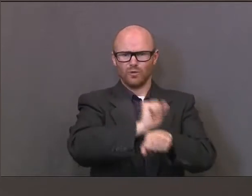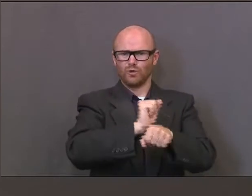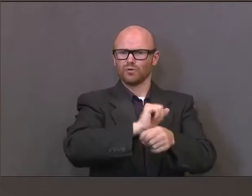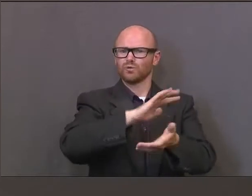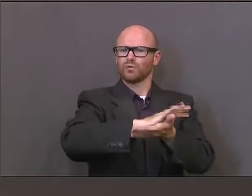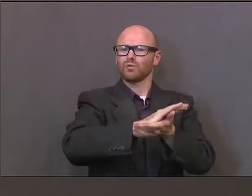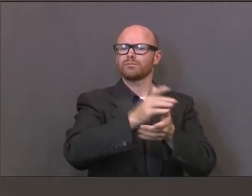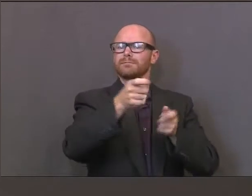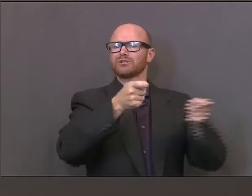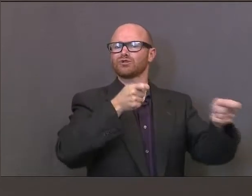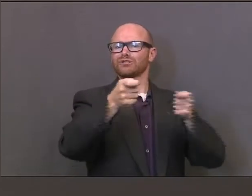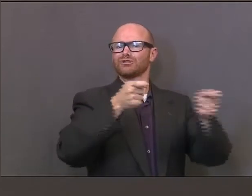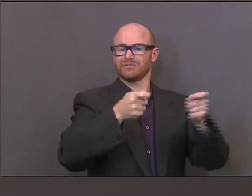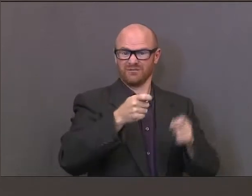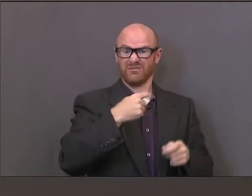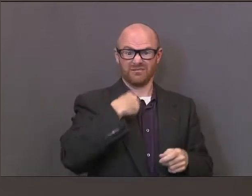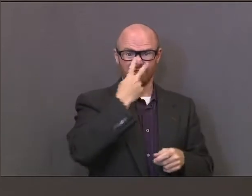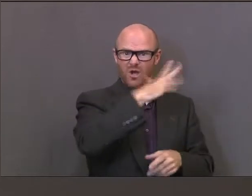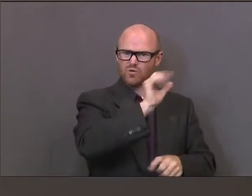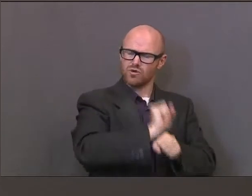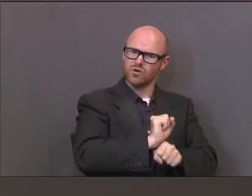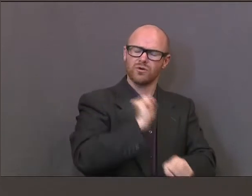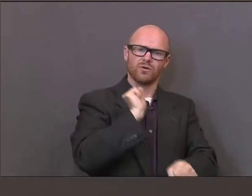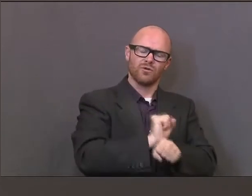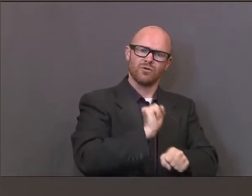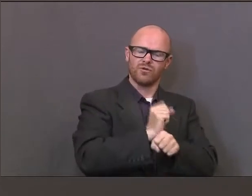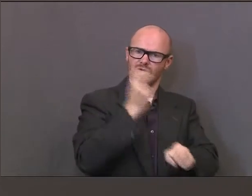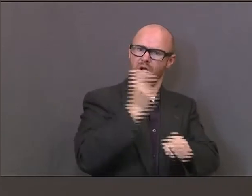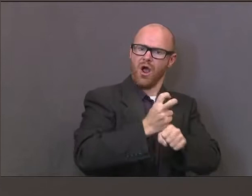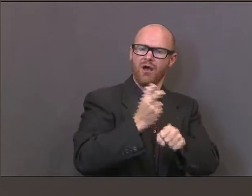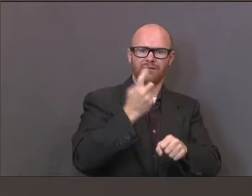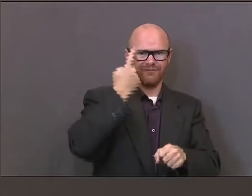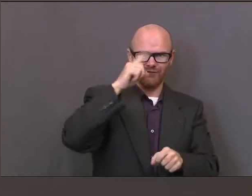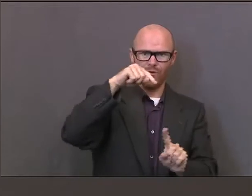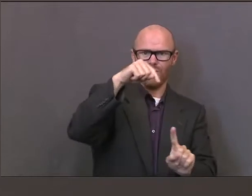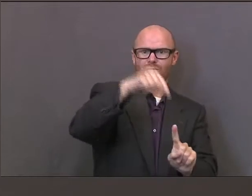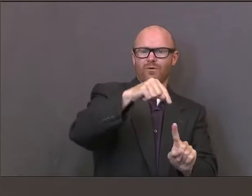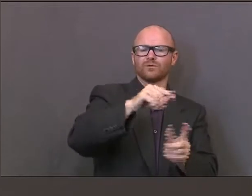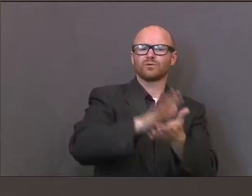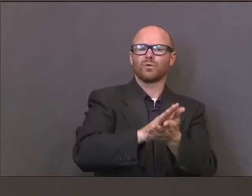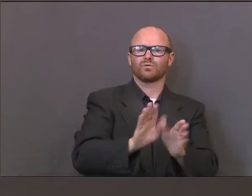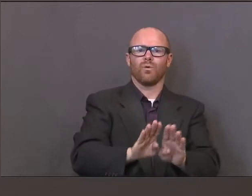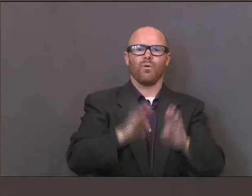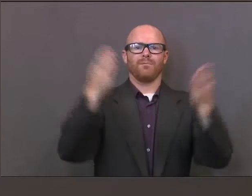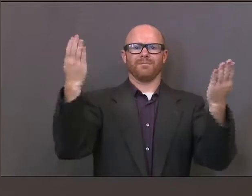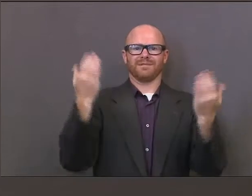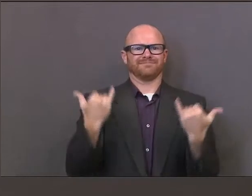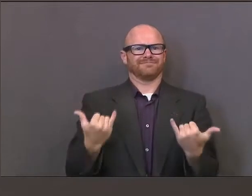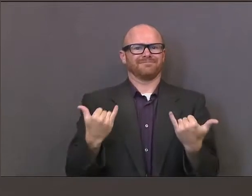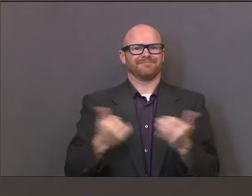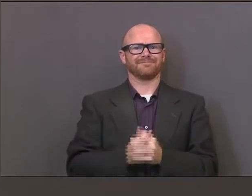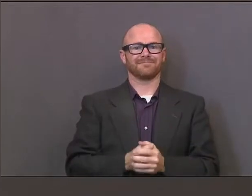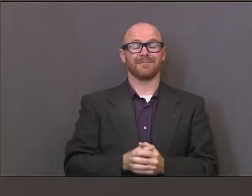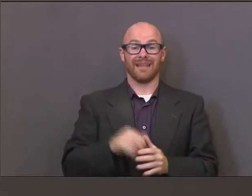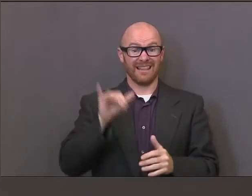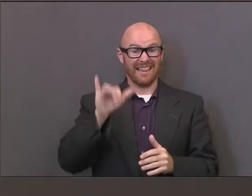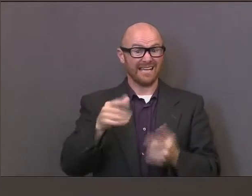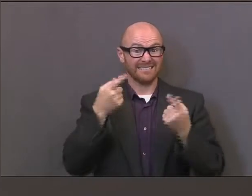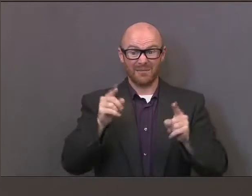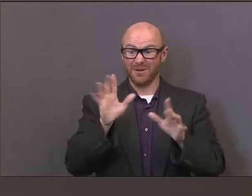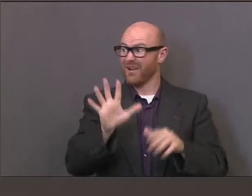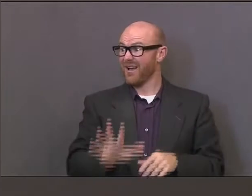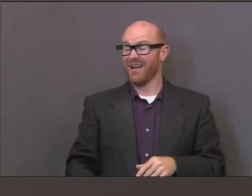that went into preparing for school opening over the summer. And that was happening all over the state.